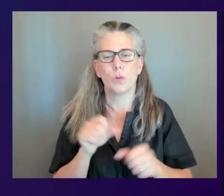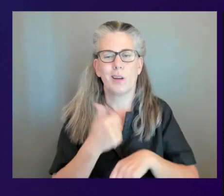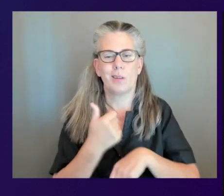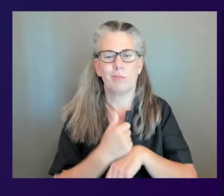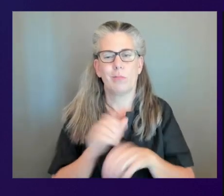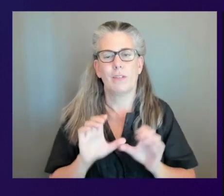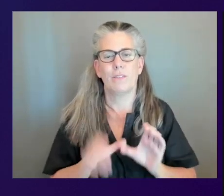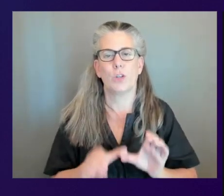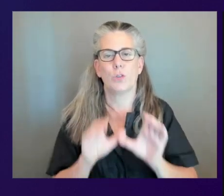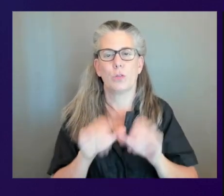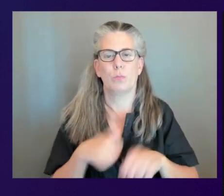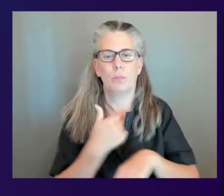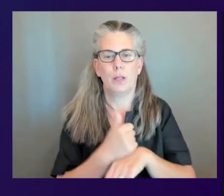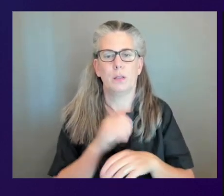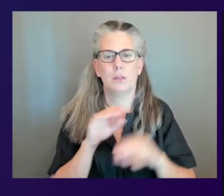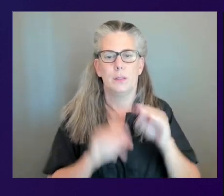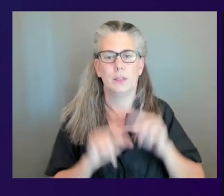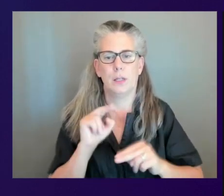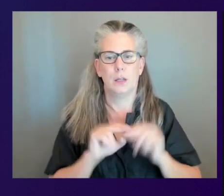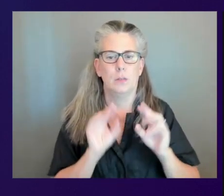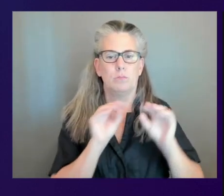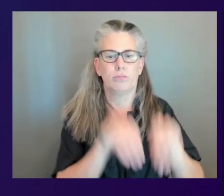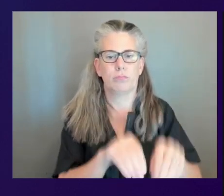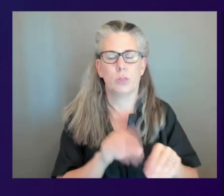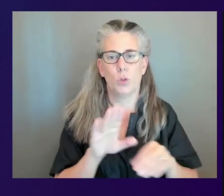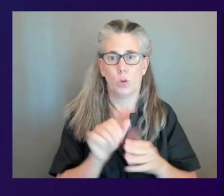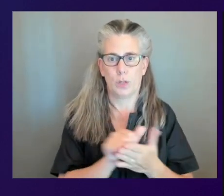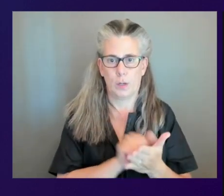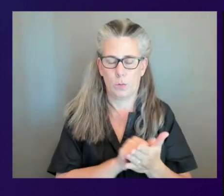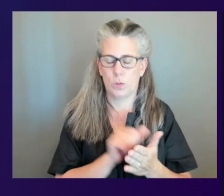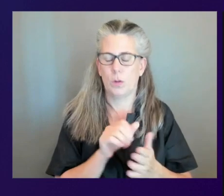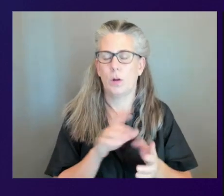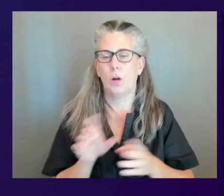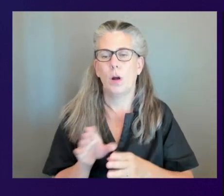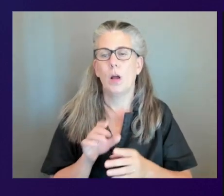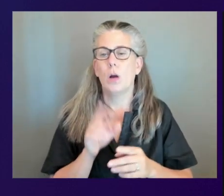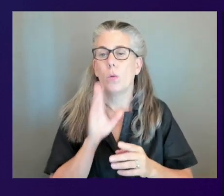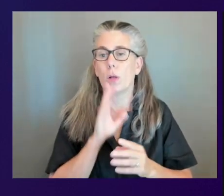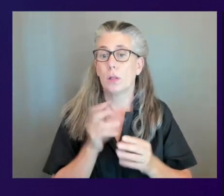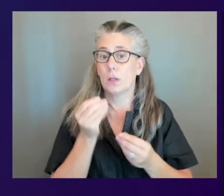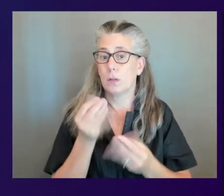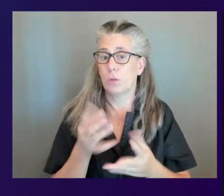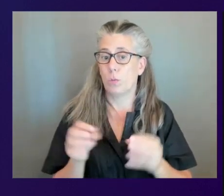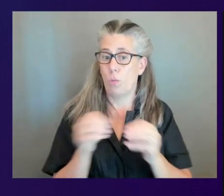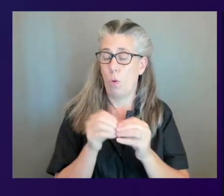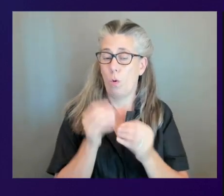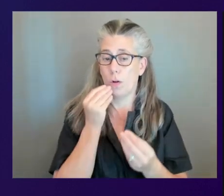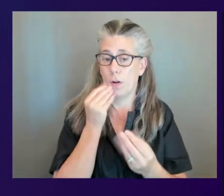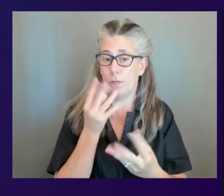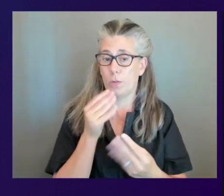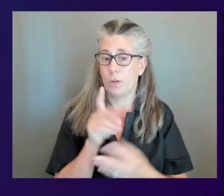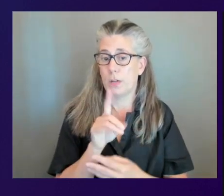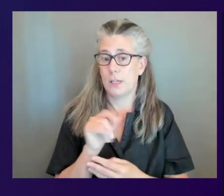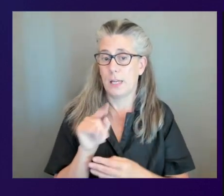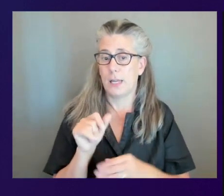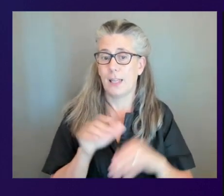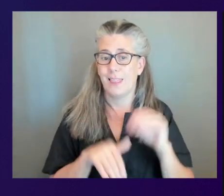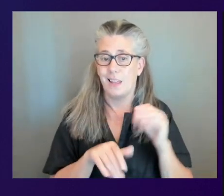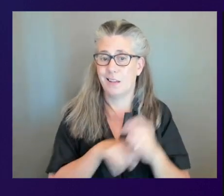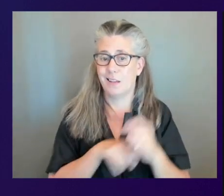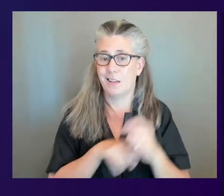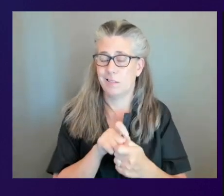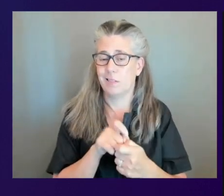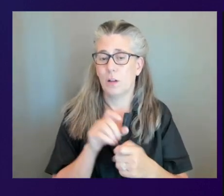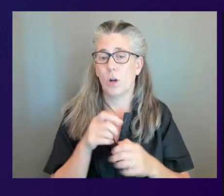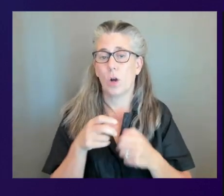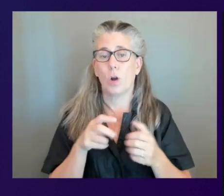and it's really going to give you a lot more data than the just the workspaces cost optimizer by itself we're not going to go through the the whole thing